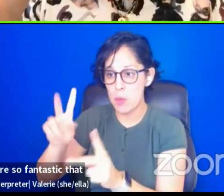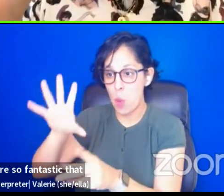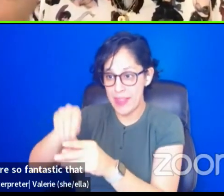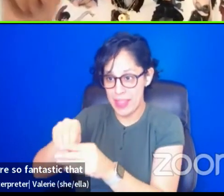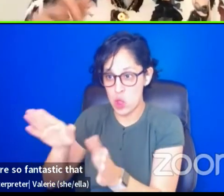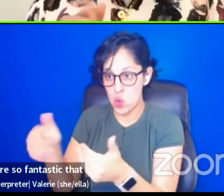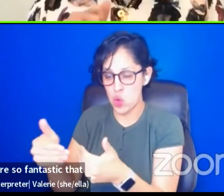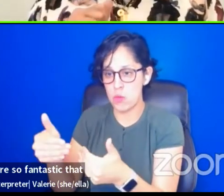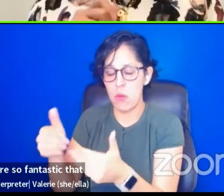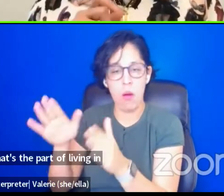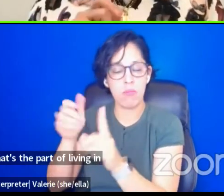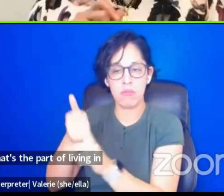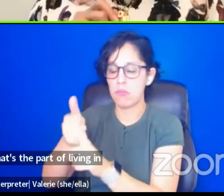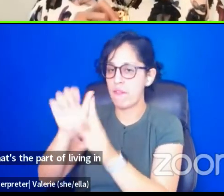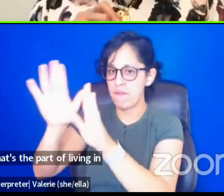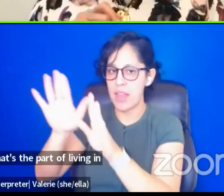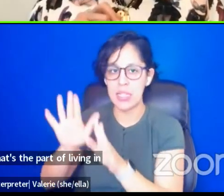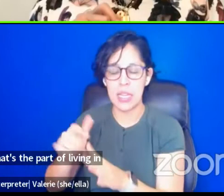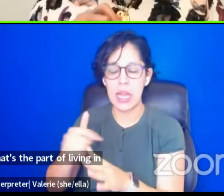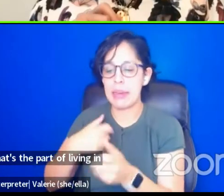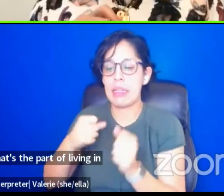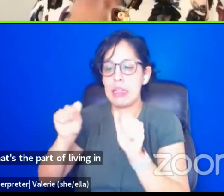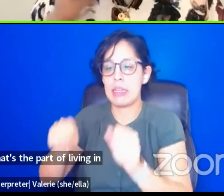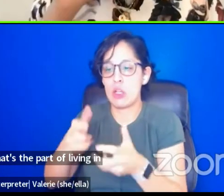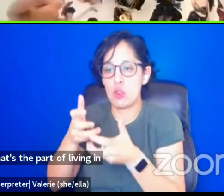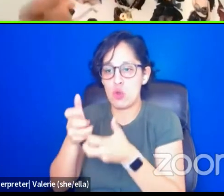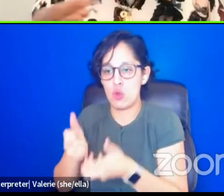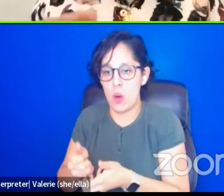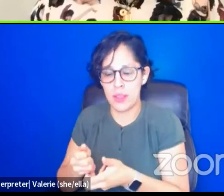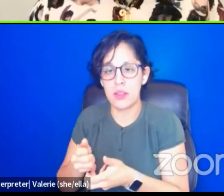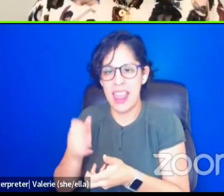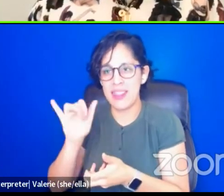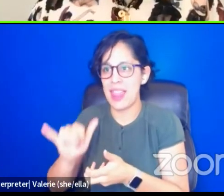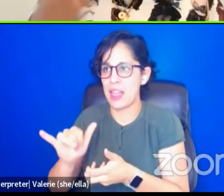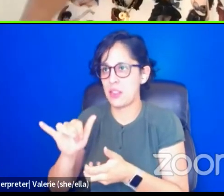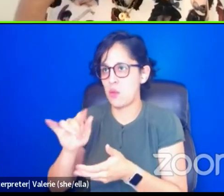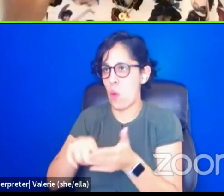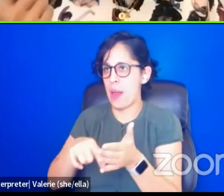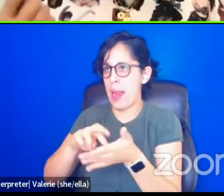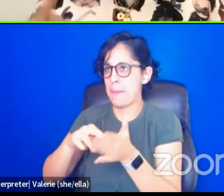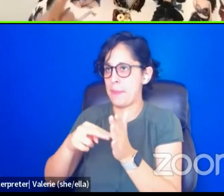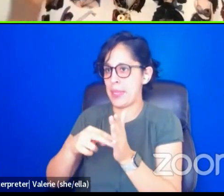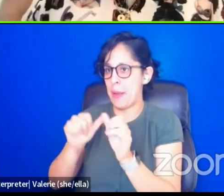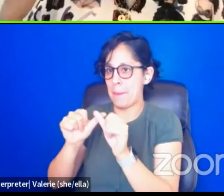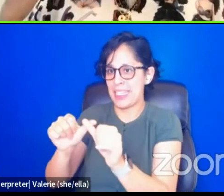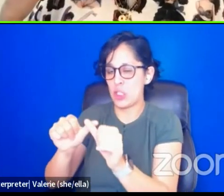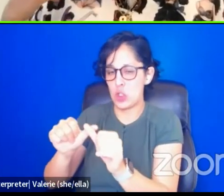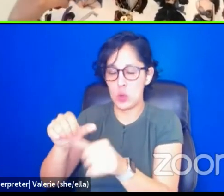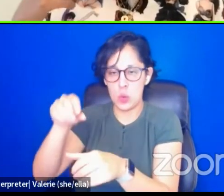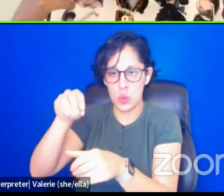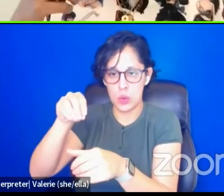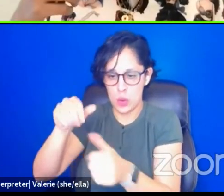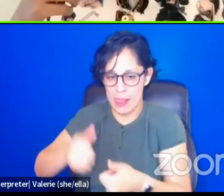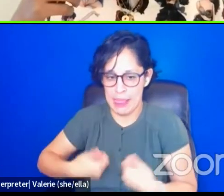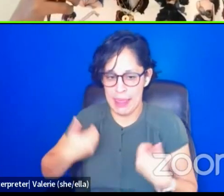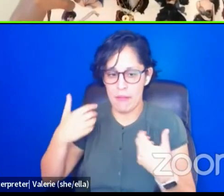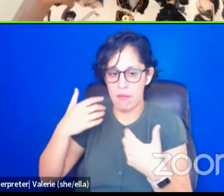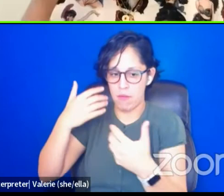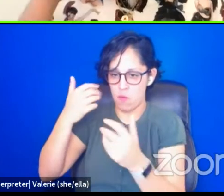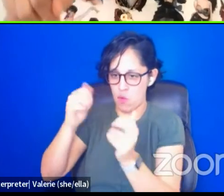light. It's like, I'm, I'm, um, I'm believing that we are all really pushing